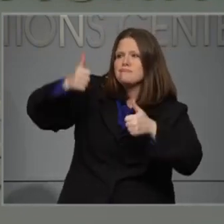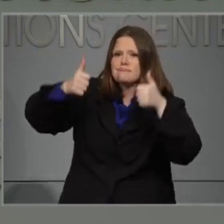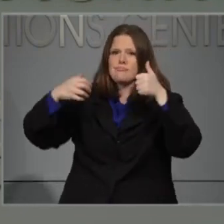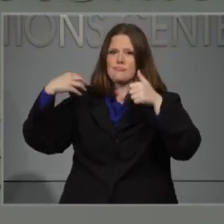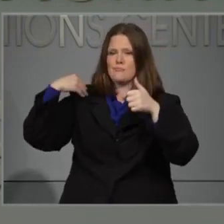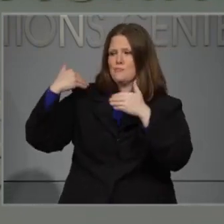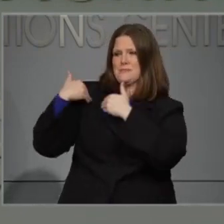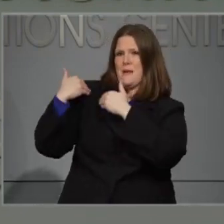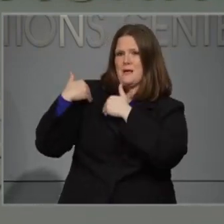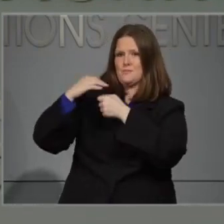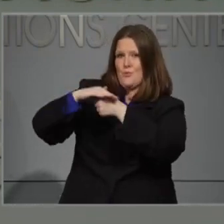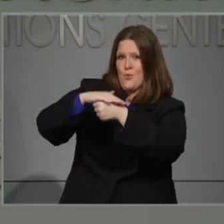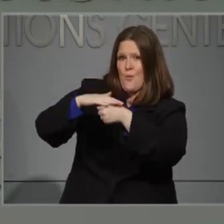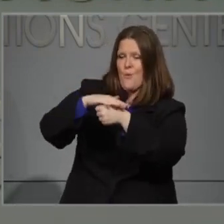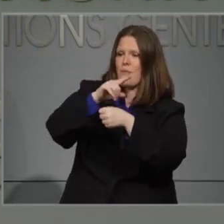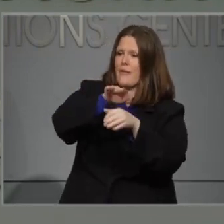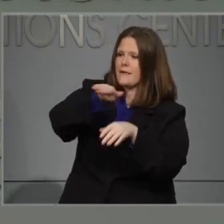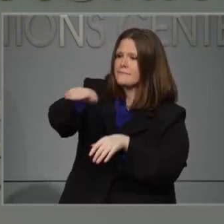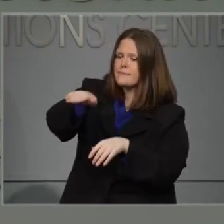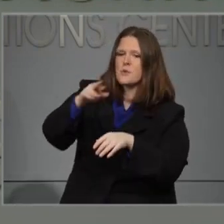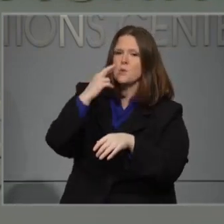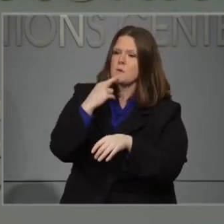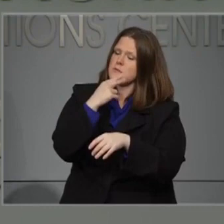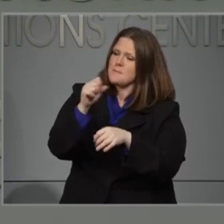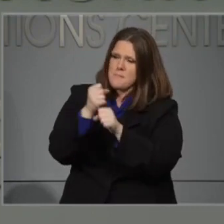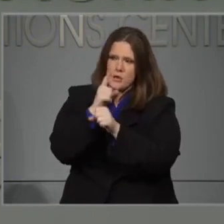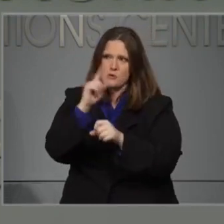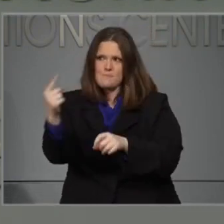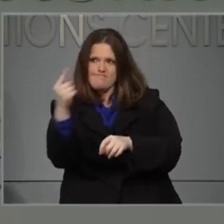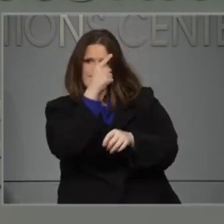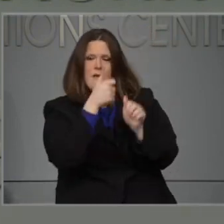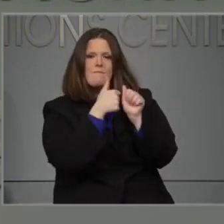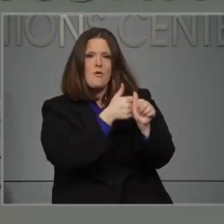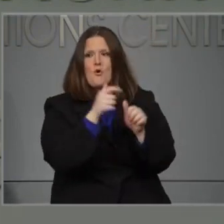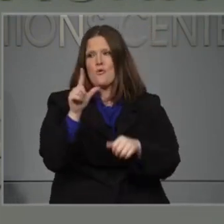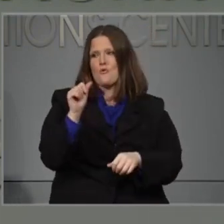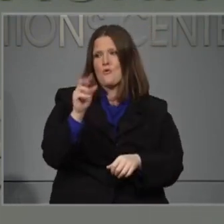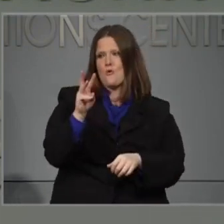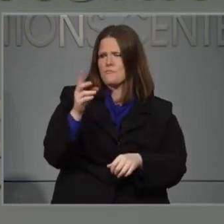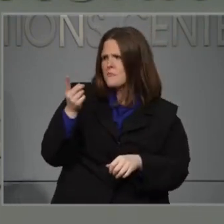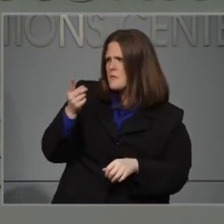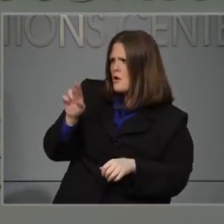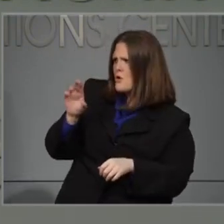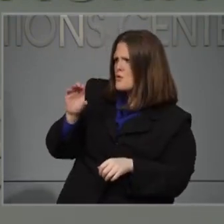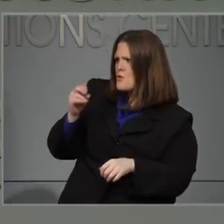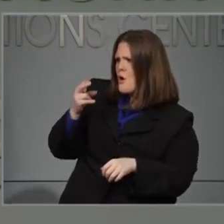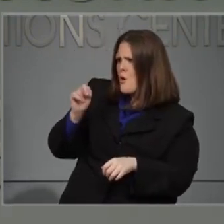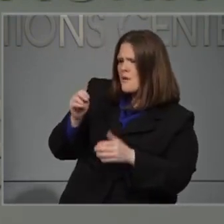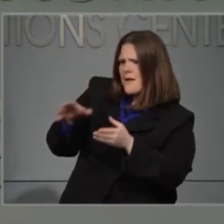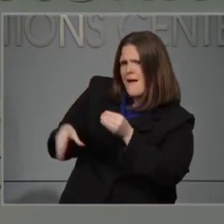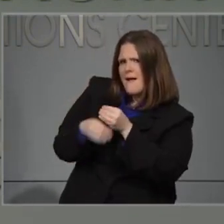that they comply with the law. Dr. Cohen, would you have anything you would want to add?